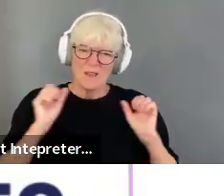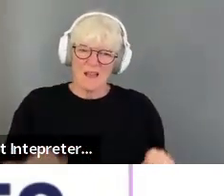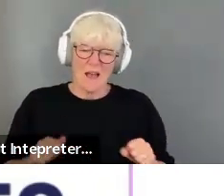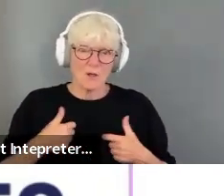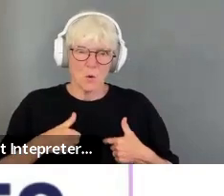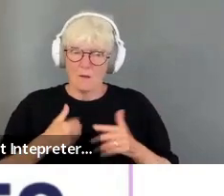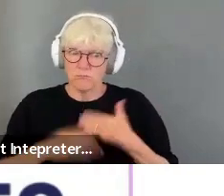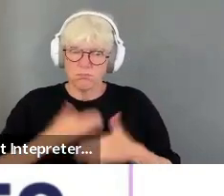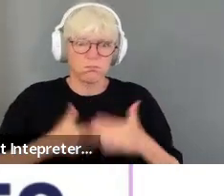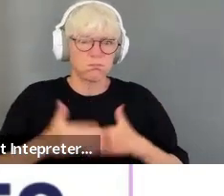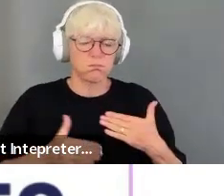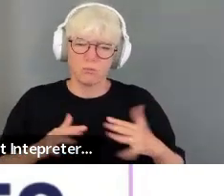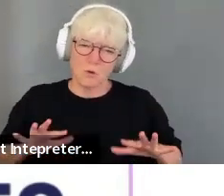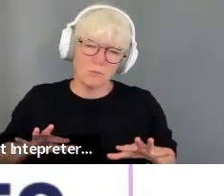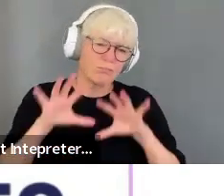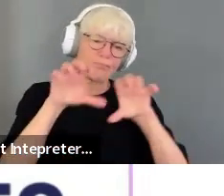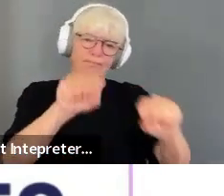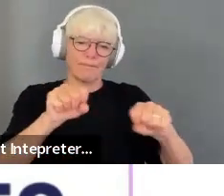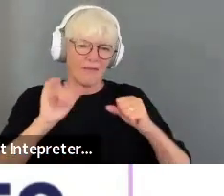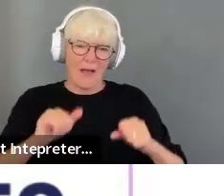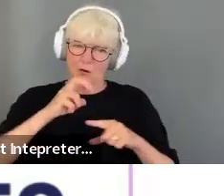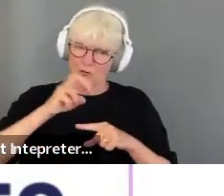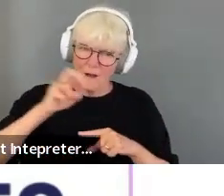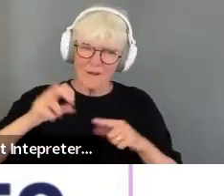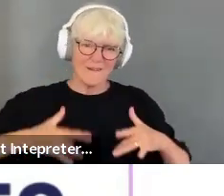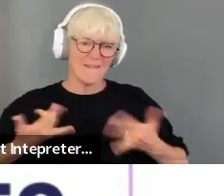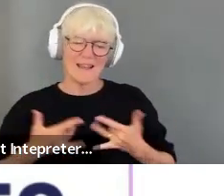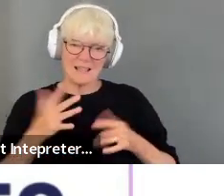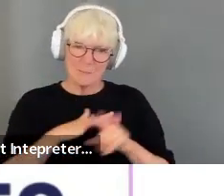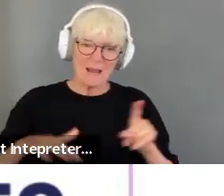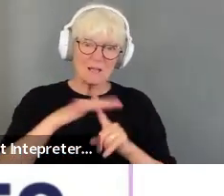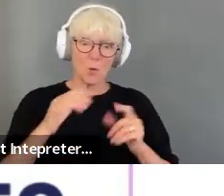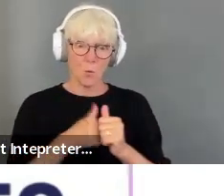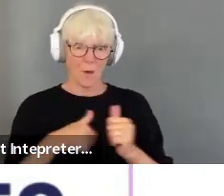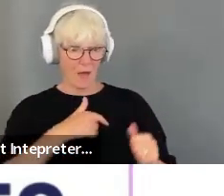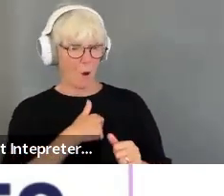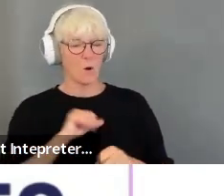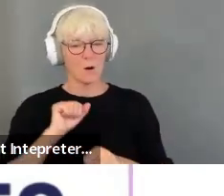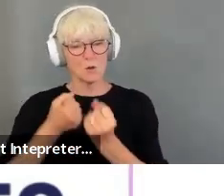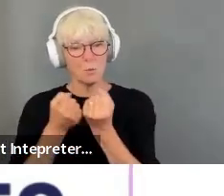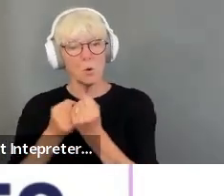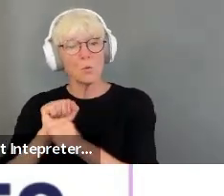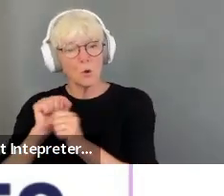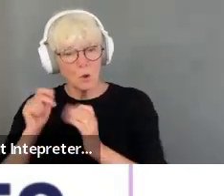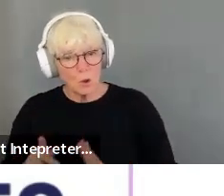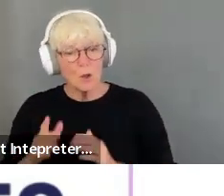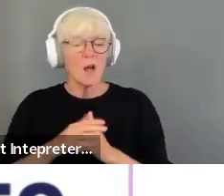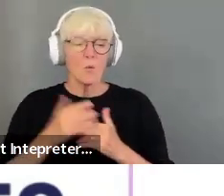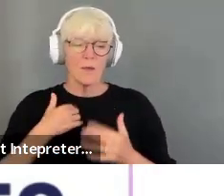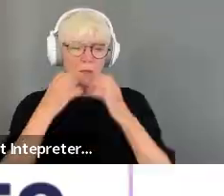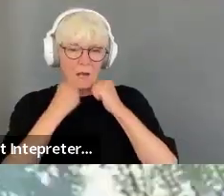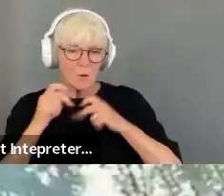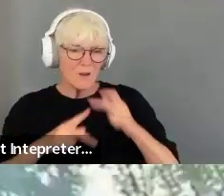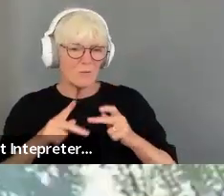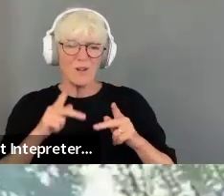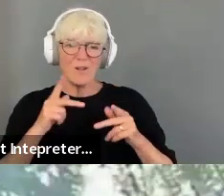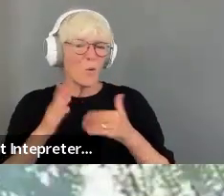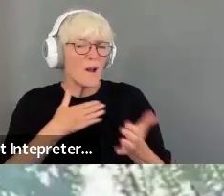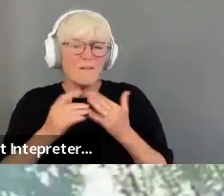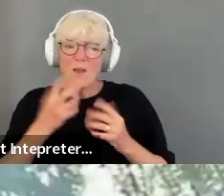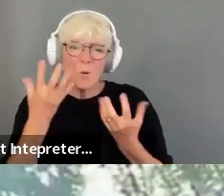and dominate this largely untapped travel and event space with our model of caring for people wherever they want to be.